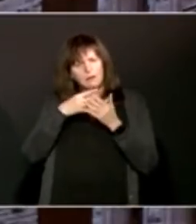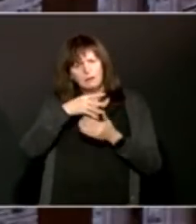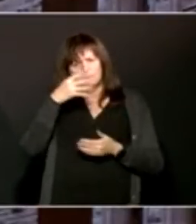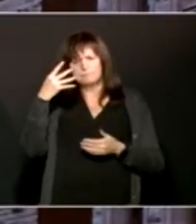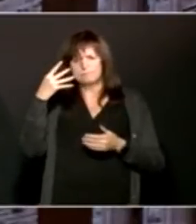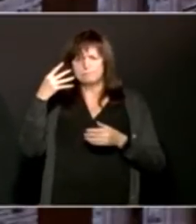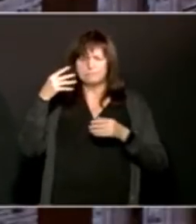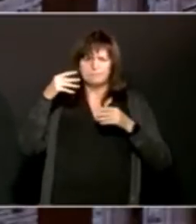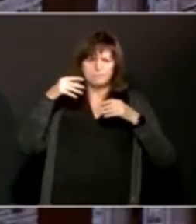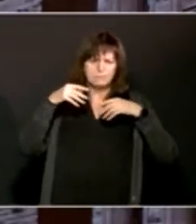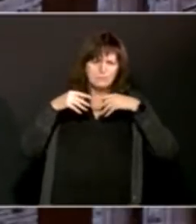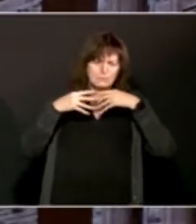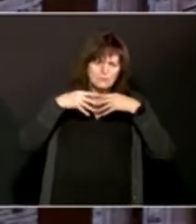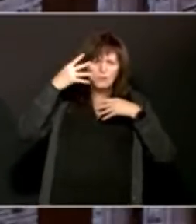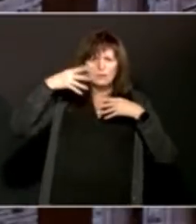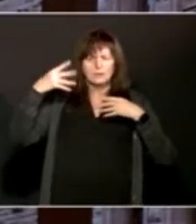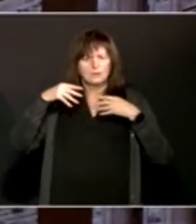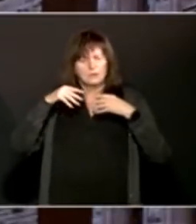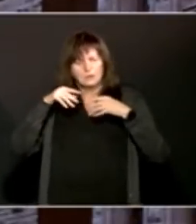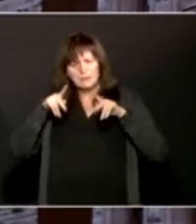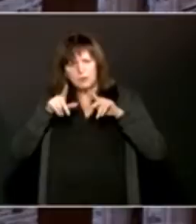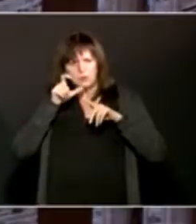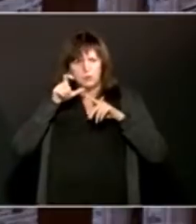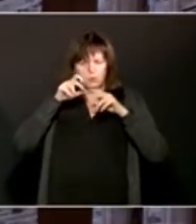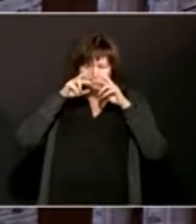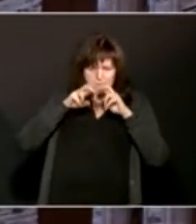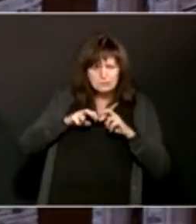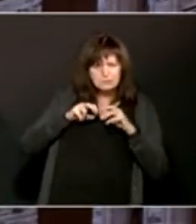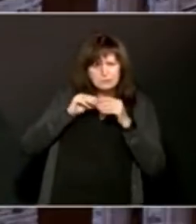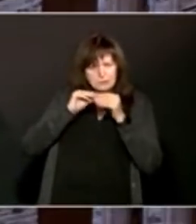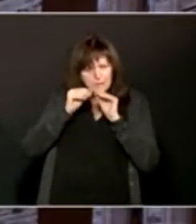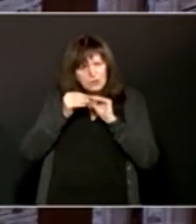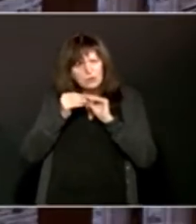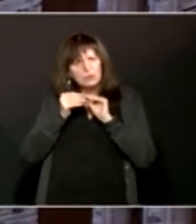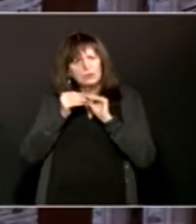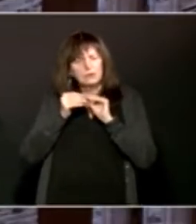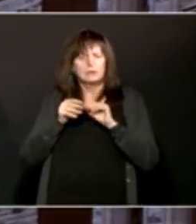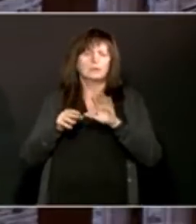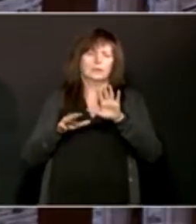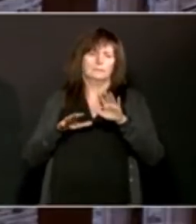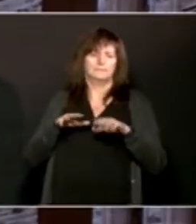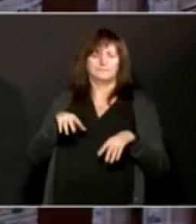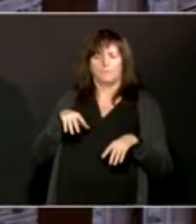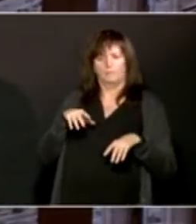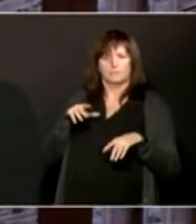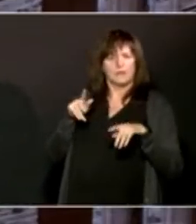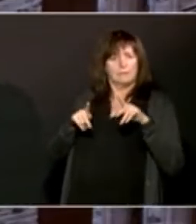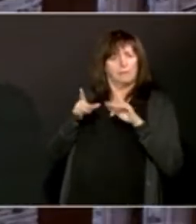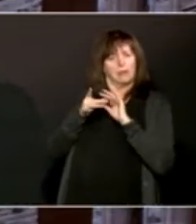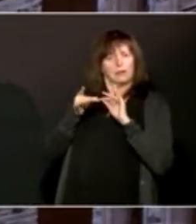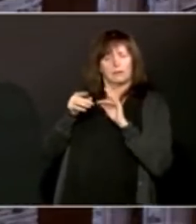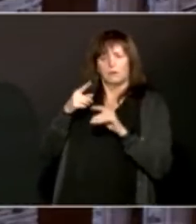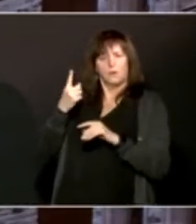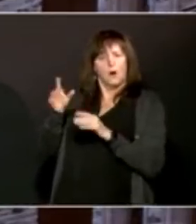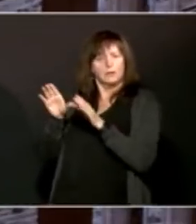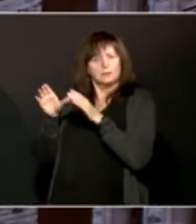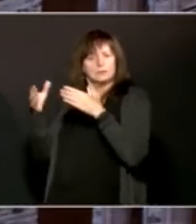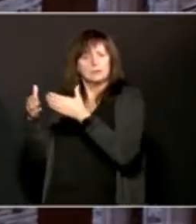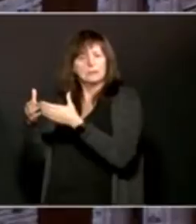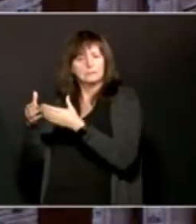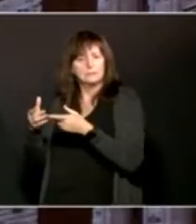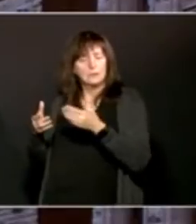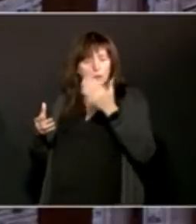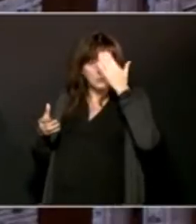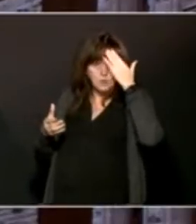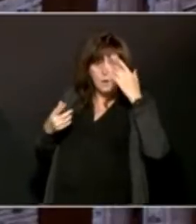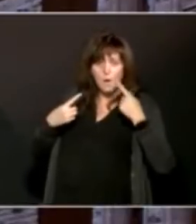they always say, one of our people on our team says, you can always tell you're in it after it's over when it's up